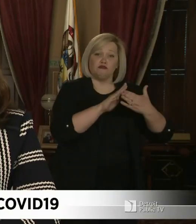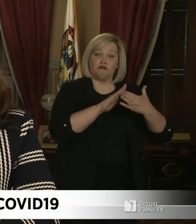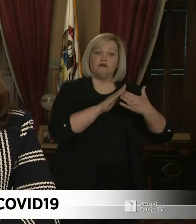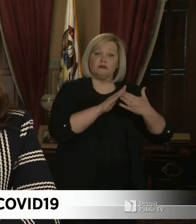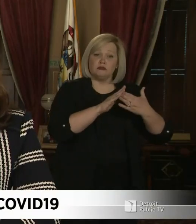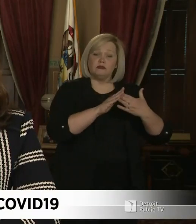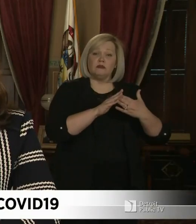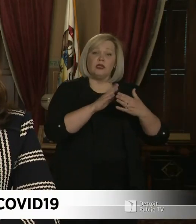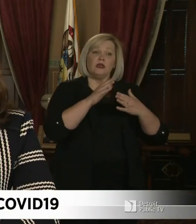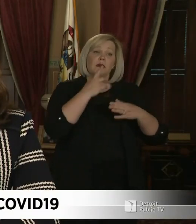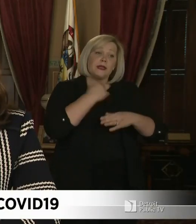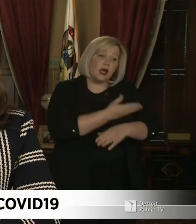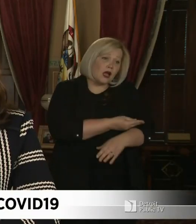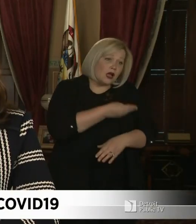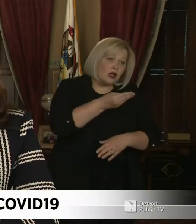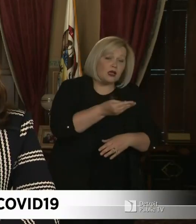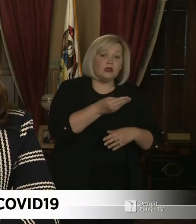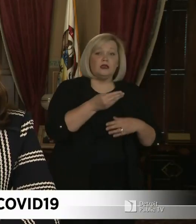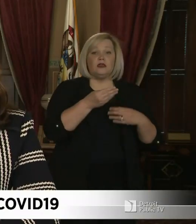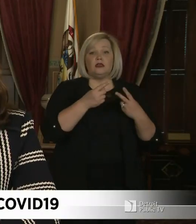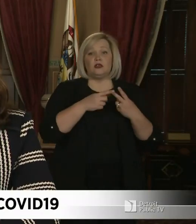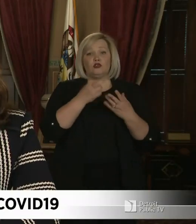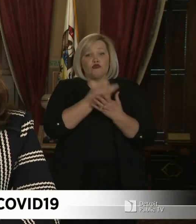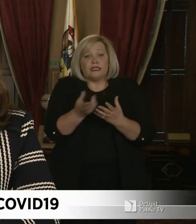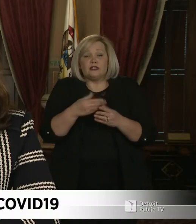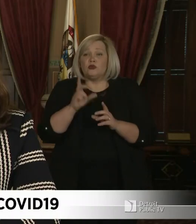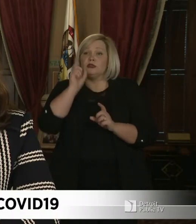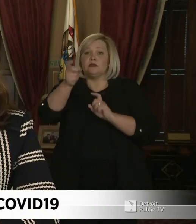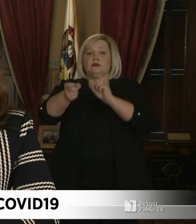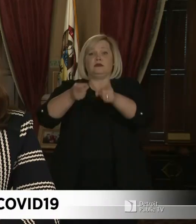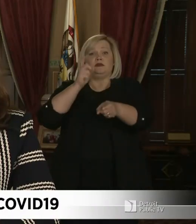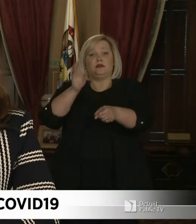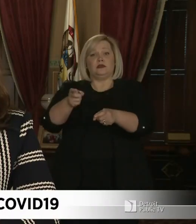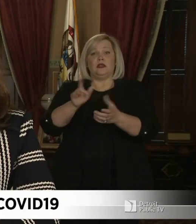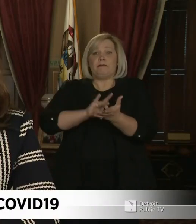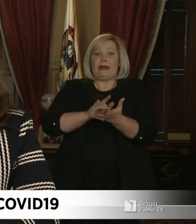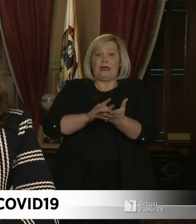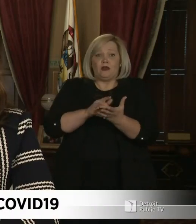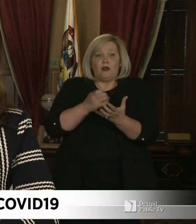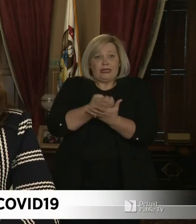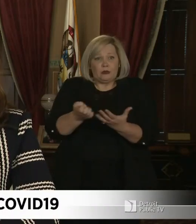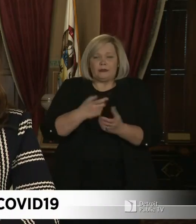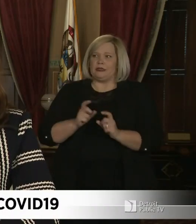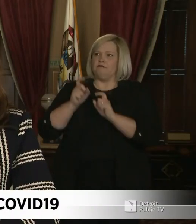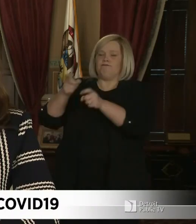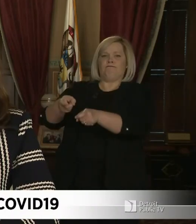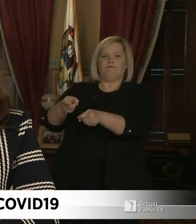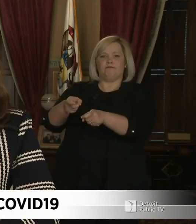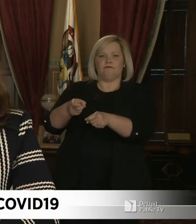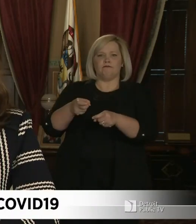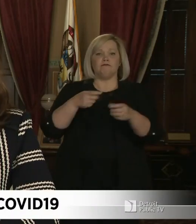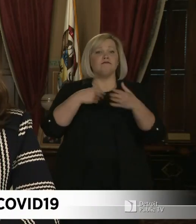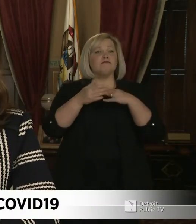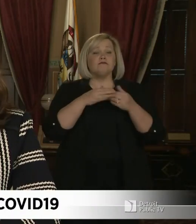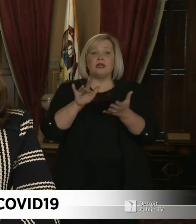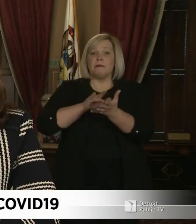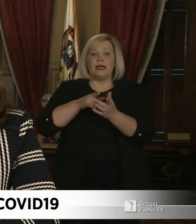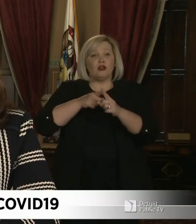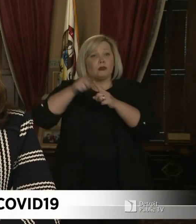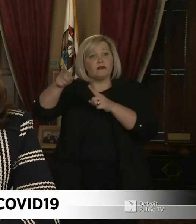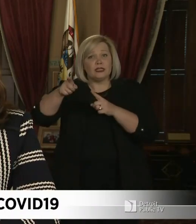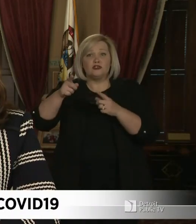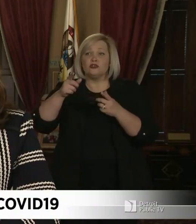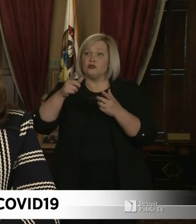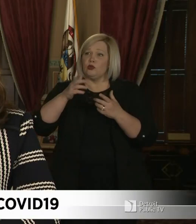by giving blood or donating resources or needed medical supplies. Whether you're a medical professional looking